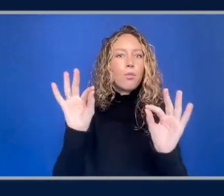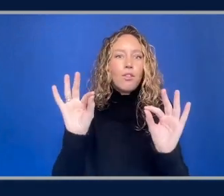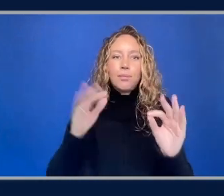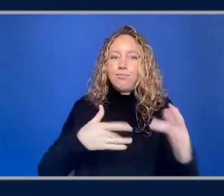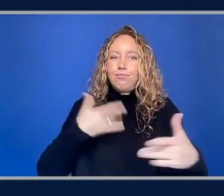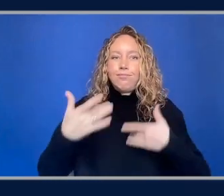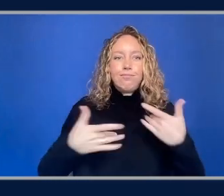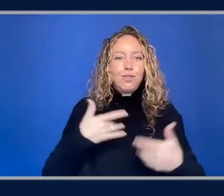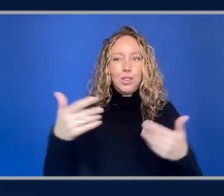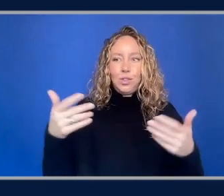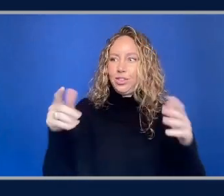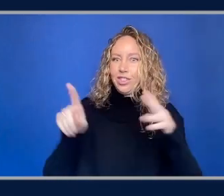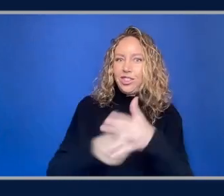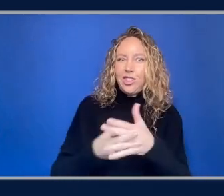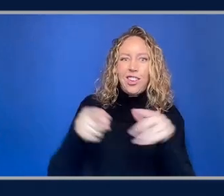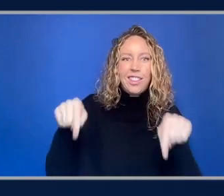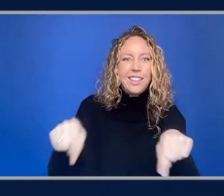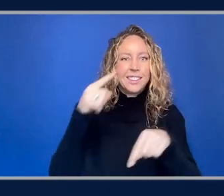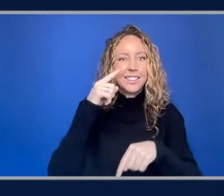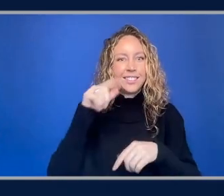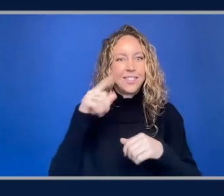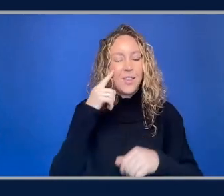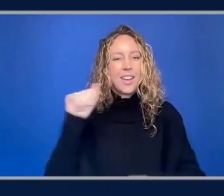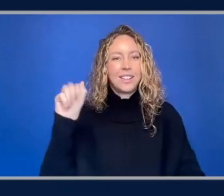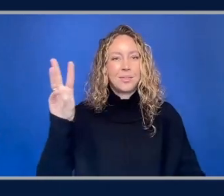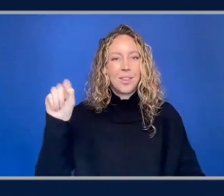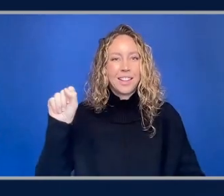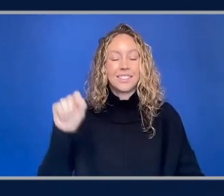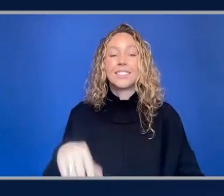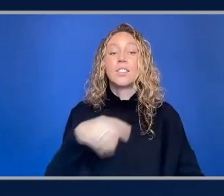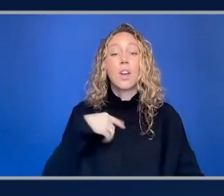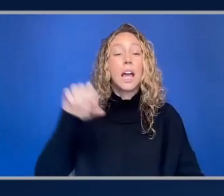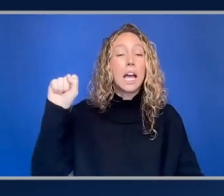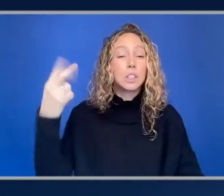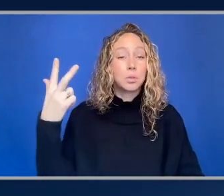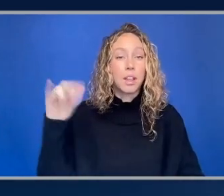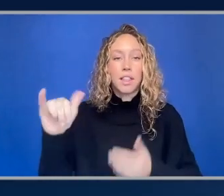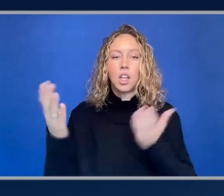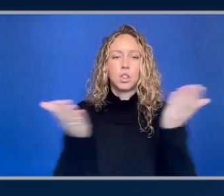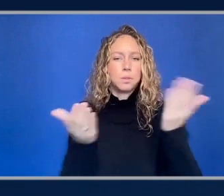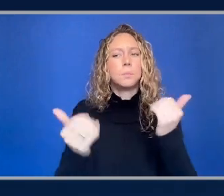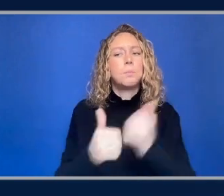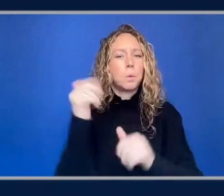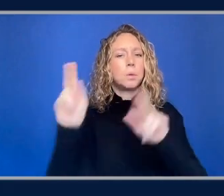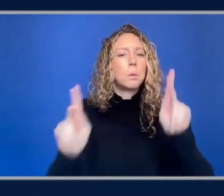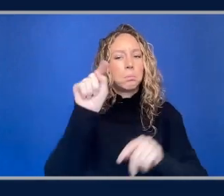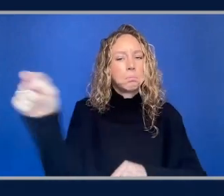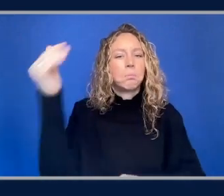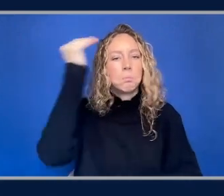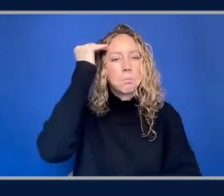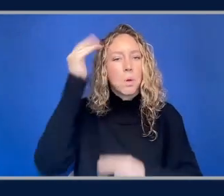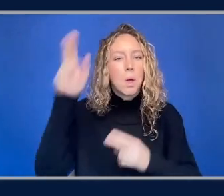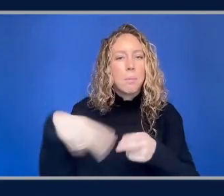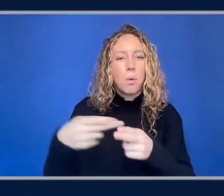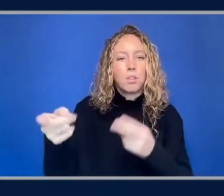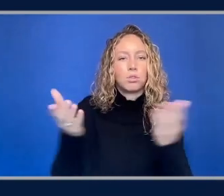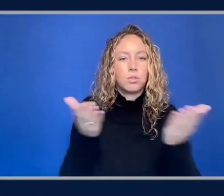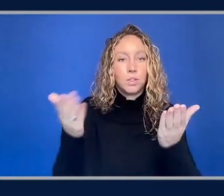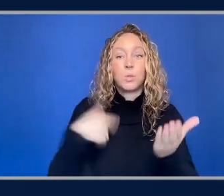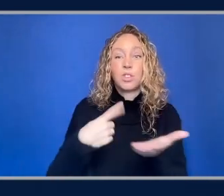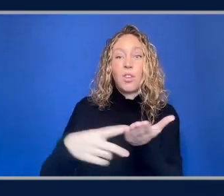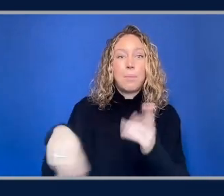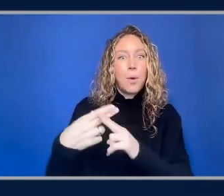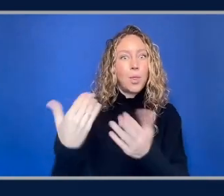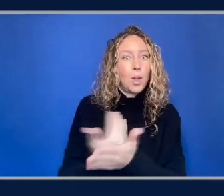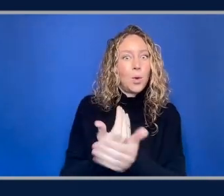at reInvent s3 is one of those foundational services a lot of people have familiarity with it and so we're talking about a launch for